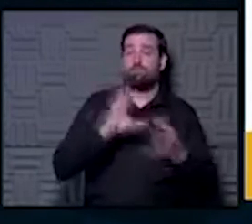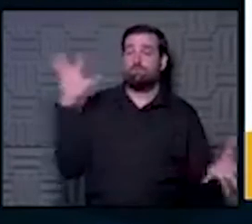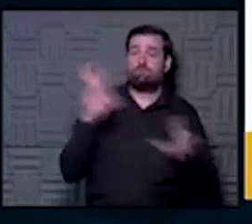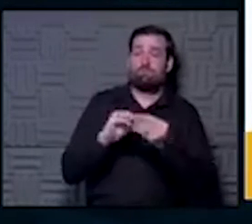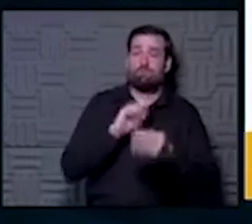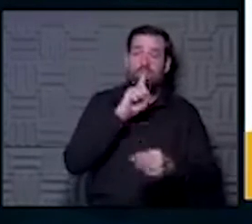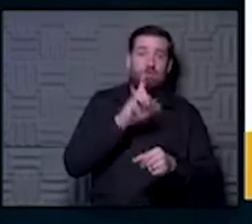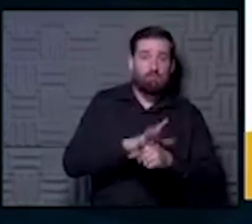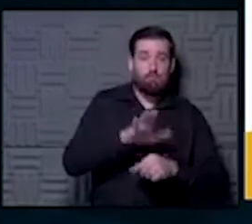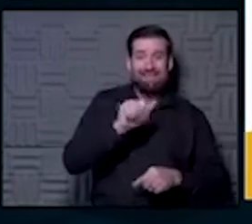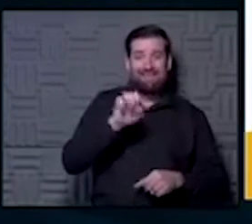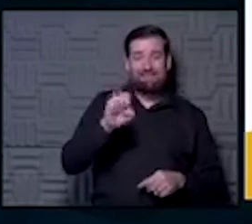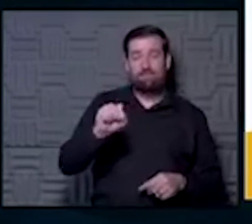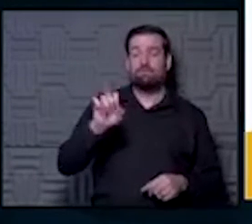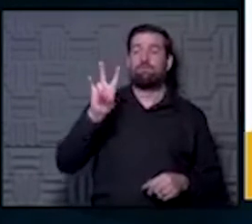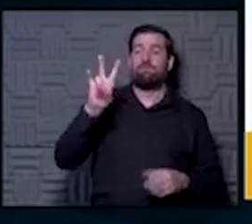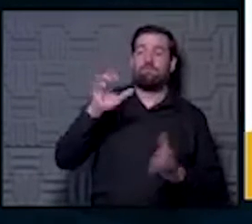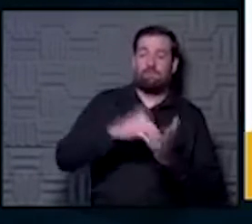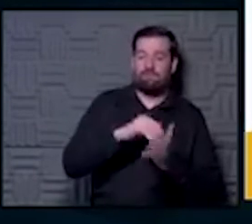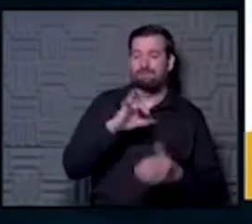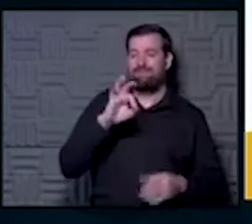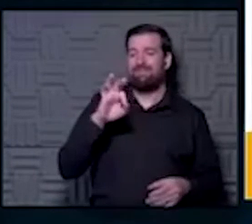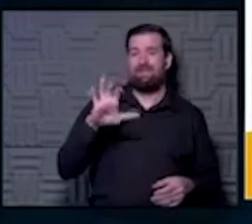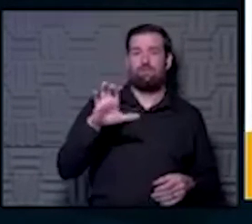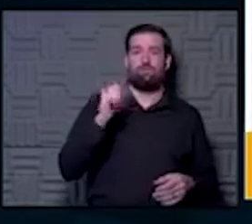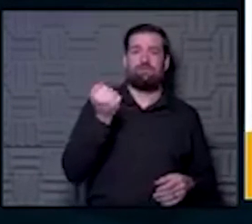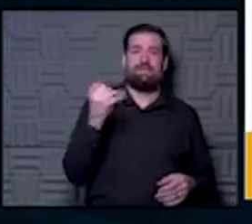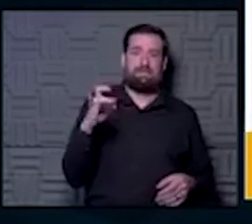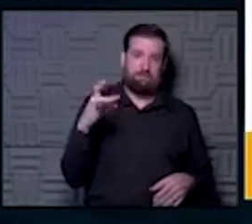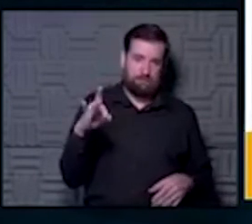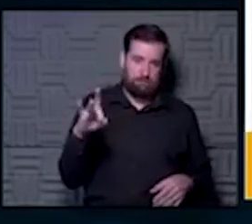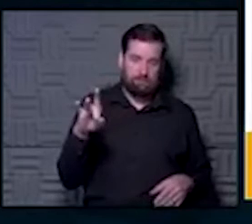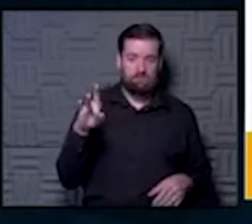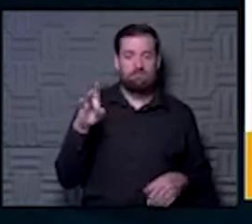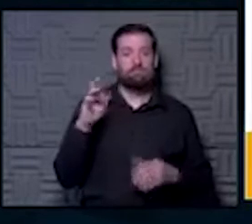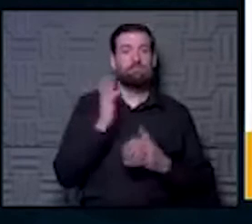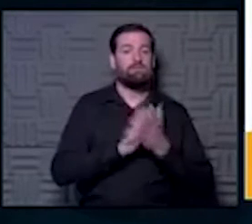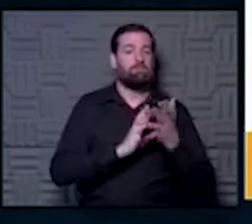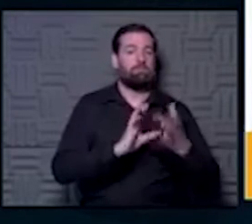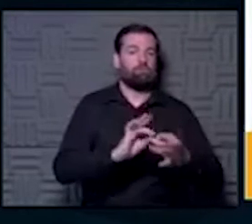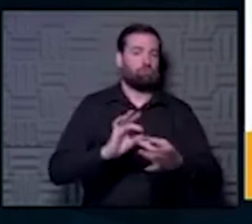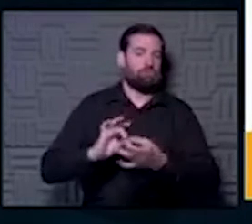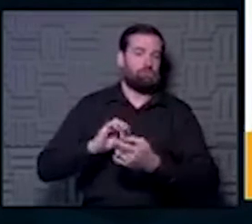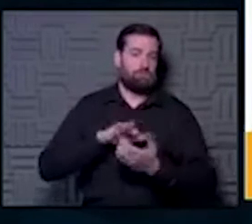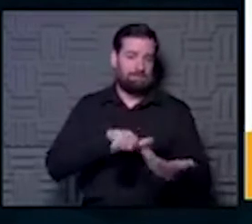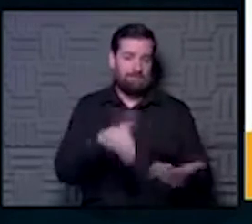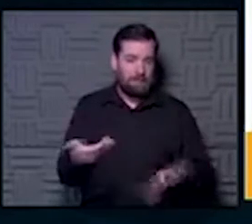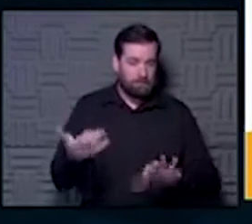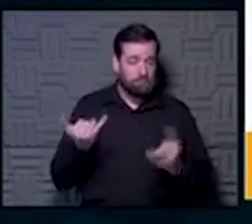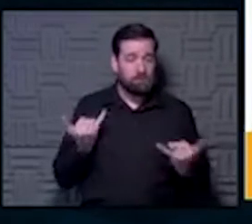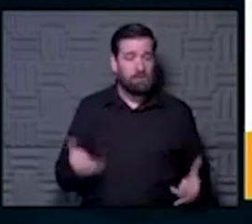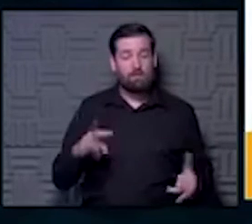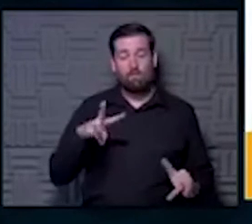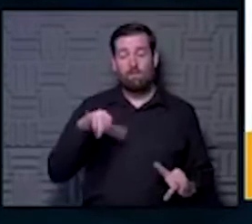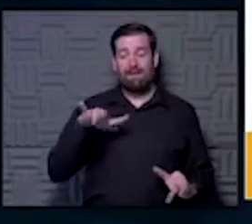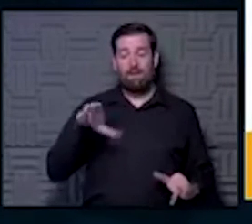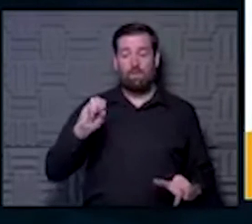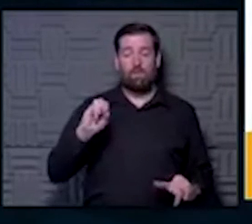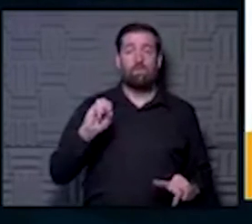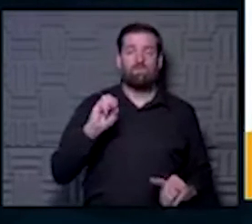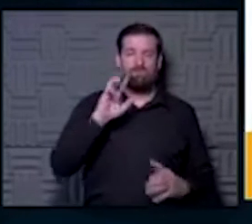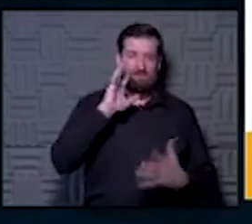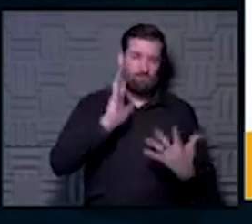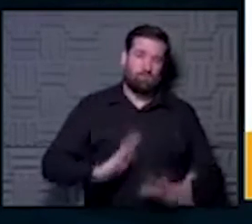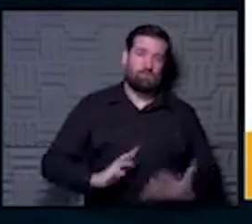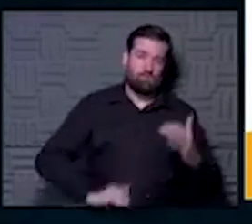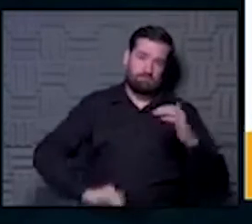cases now are at 7,918. And we've heard some mention of deaths. And right now at Wyandotte County, we're unfortunately up to